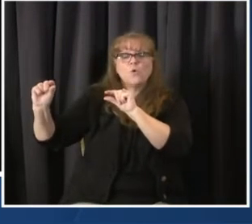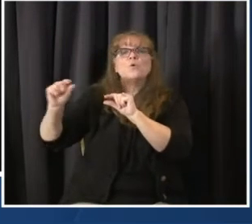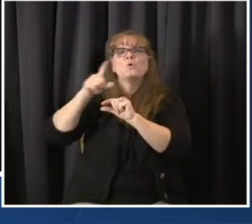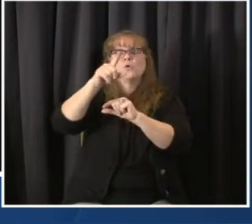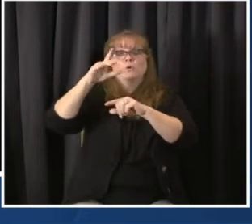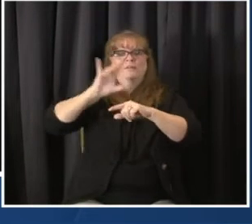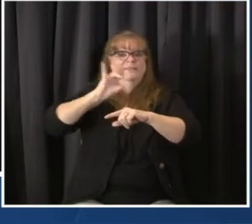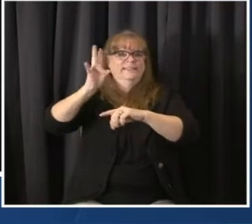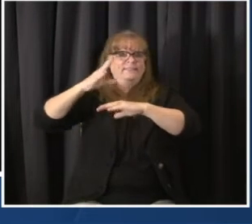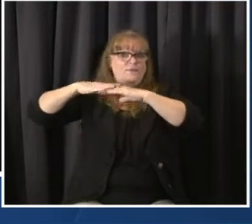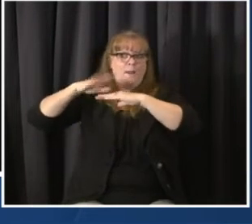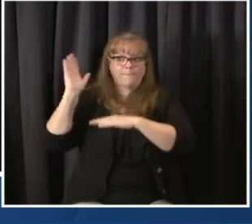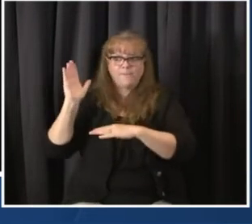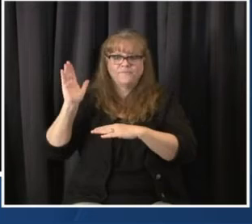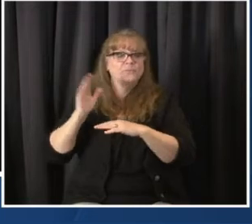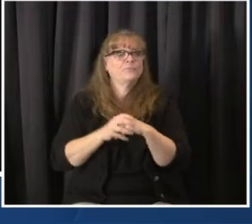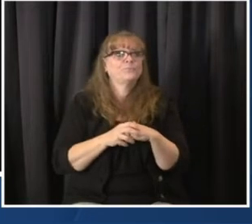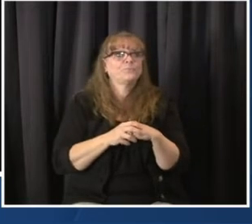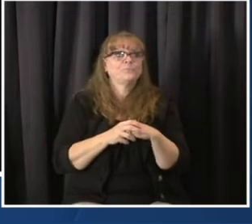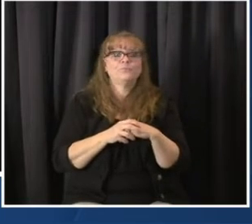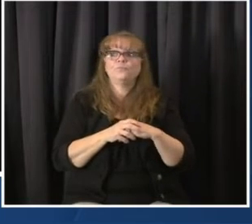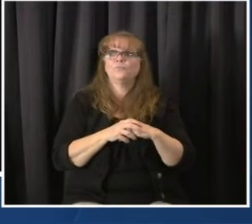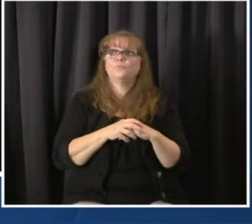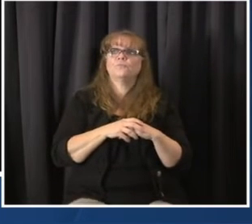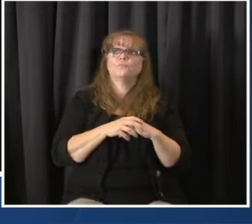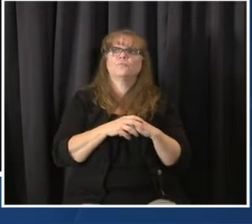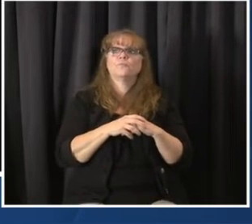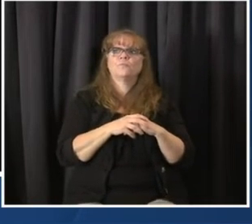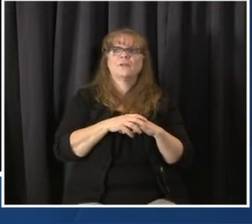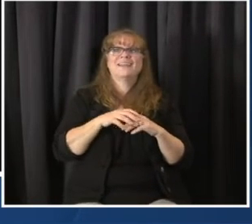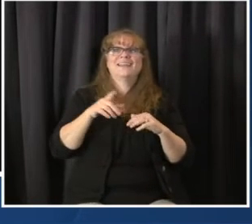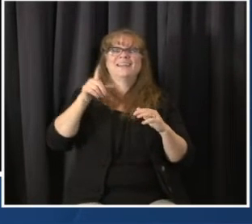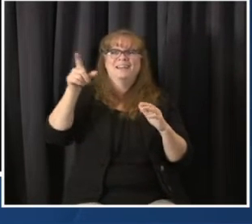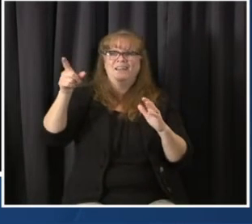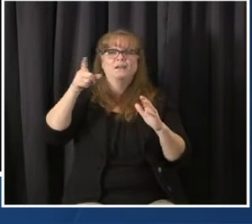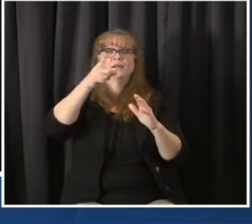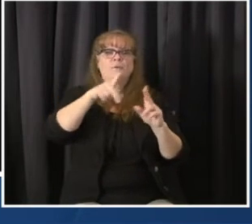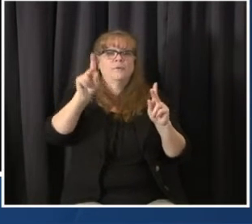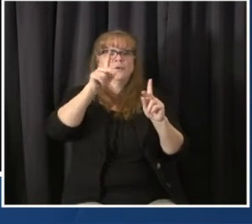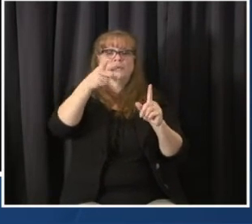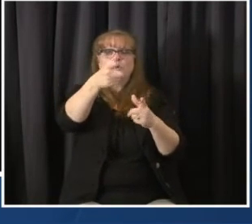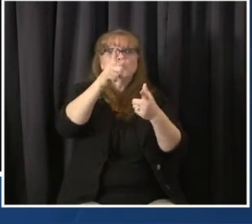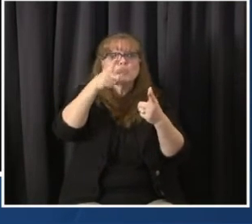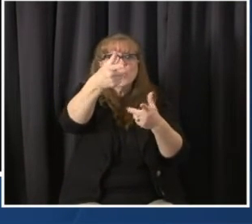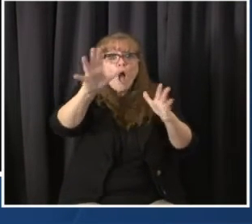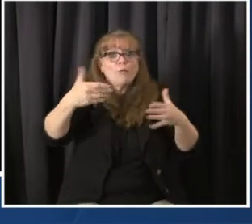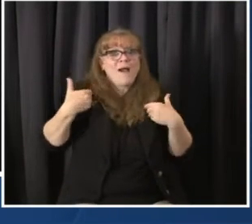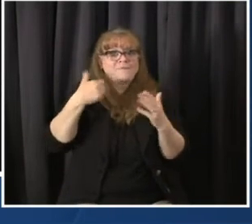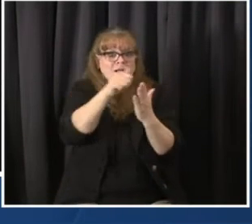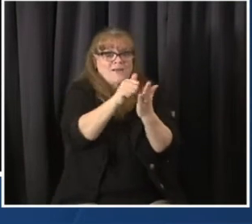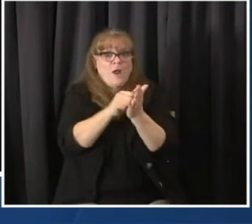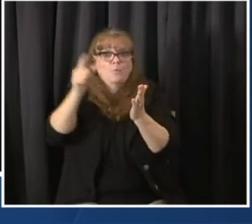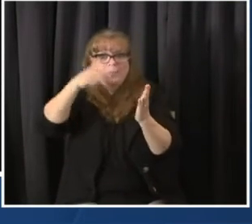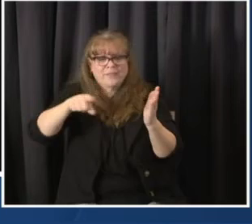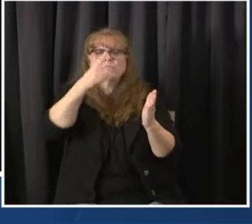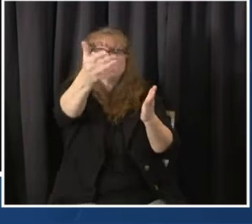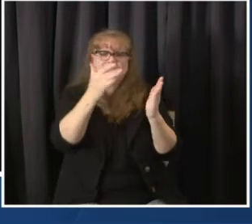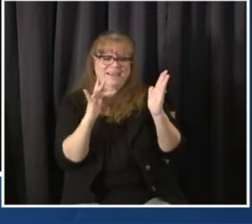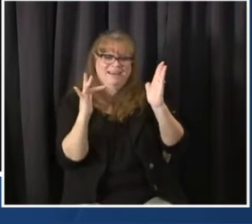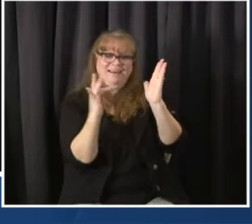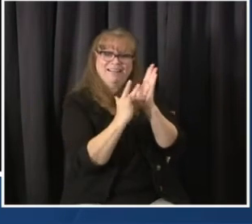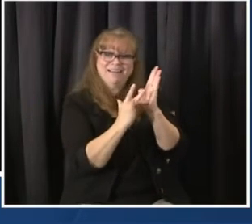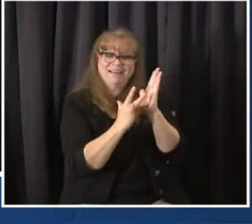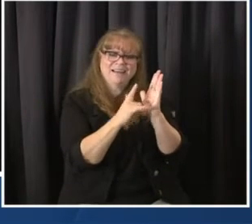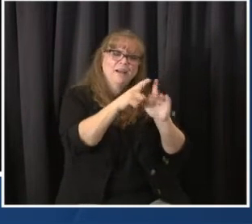account, you should go online and check that your personal information is up to date and see if they've tried to contact you. You can also set up account